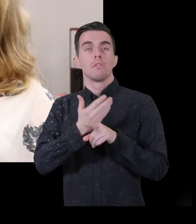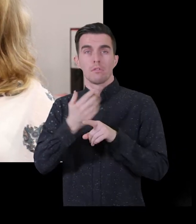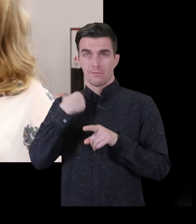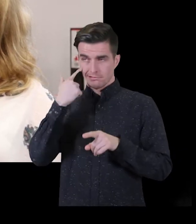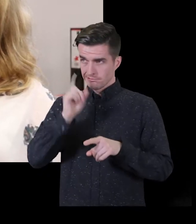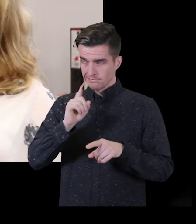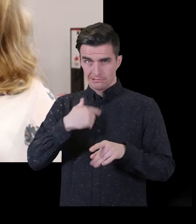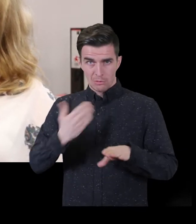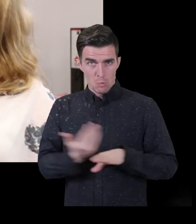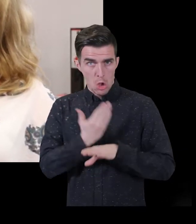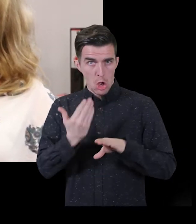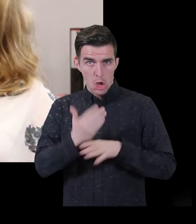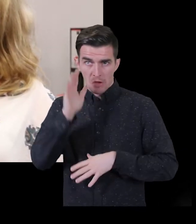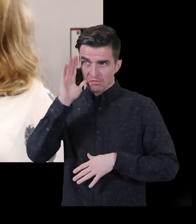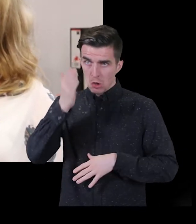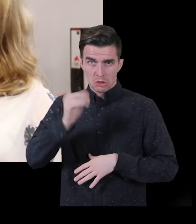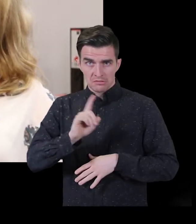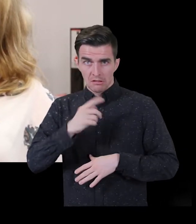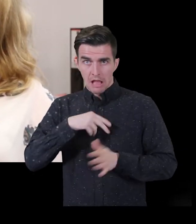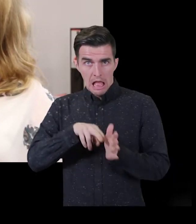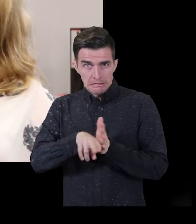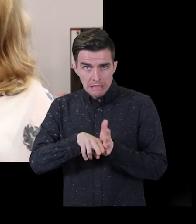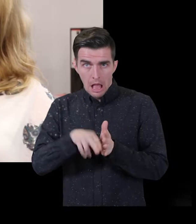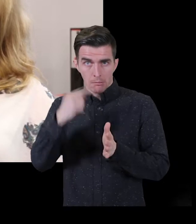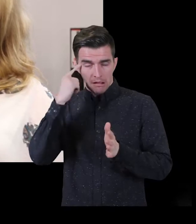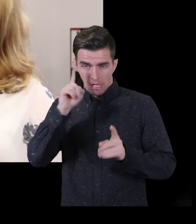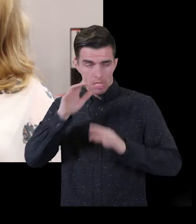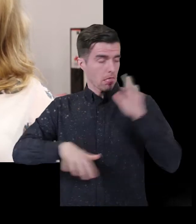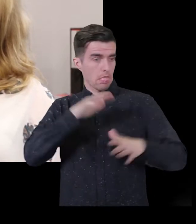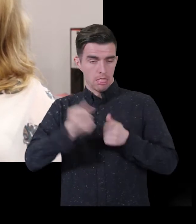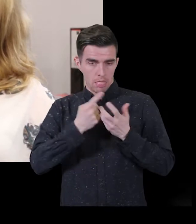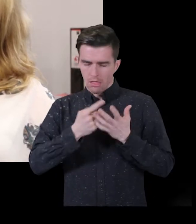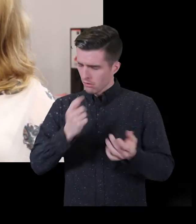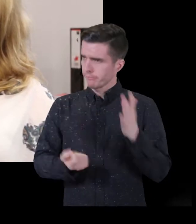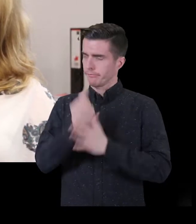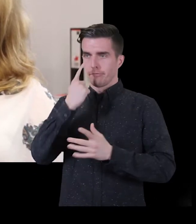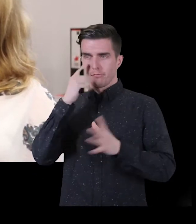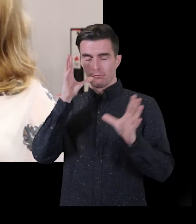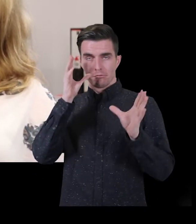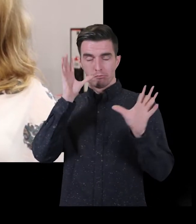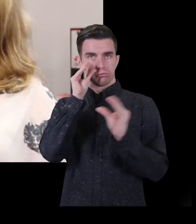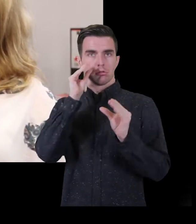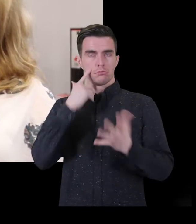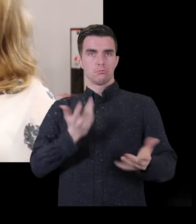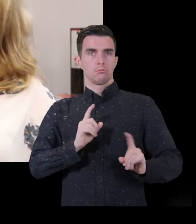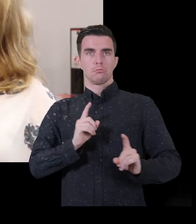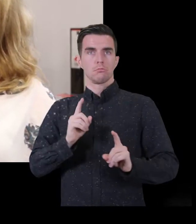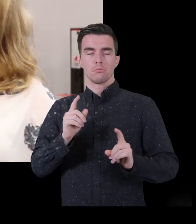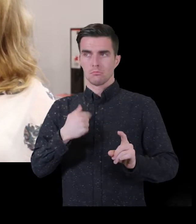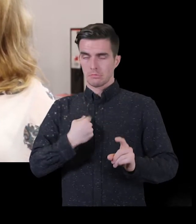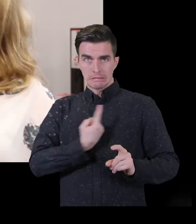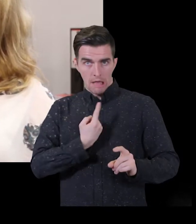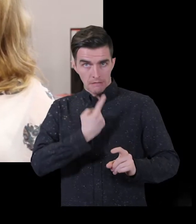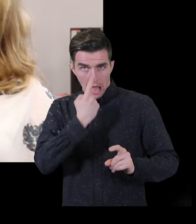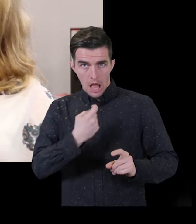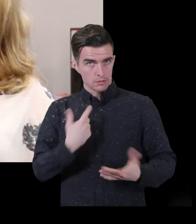you have to think about your career choices and exams, things like that, and then to find that you've lost your sight,